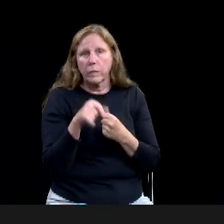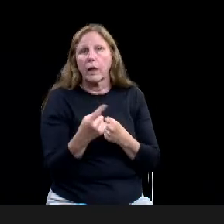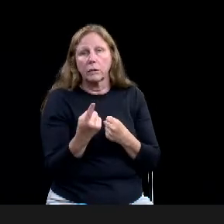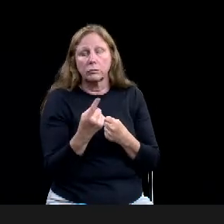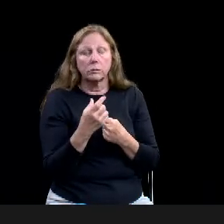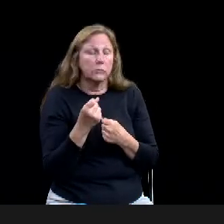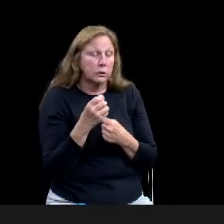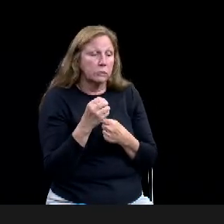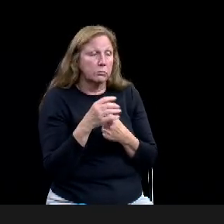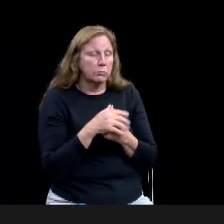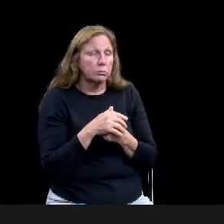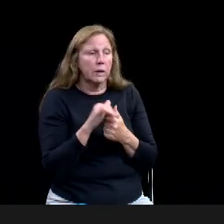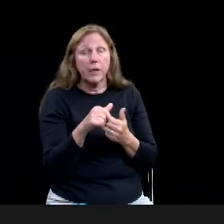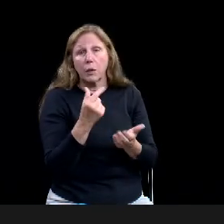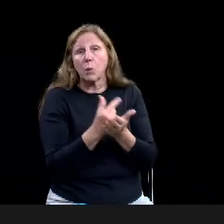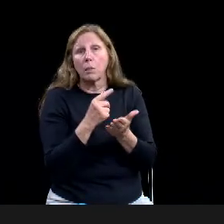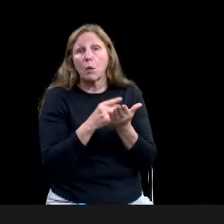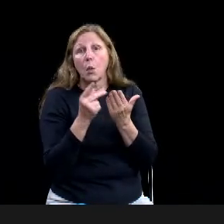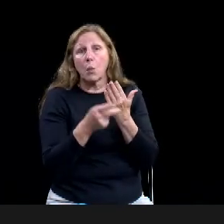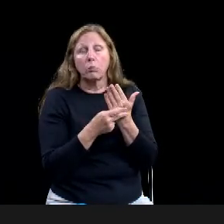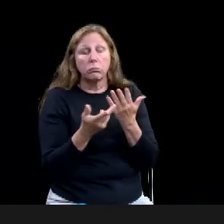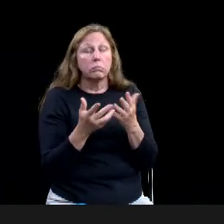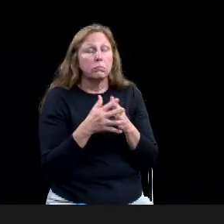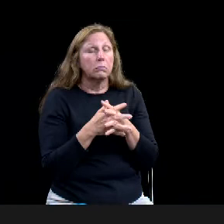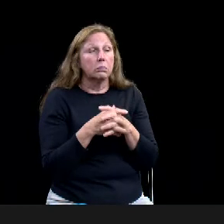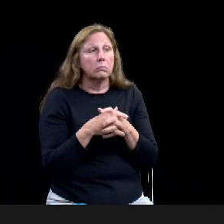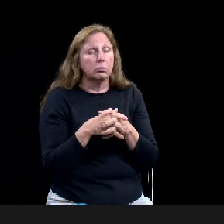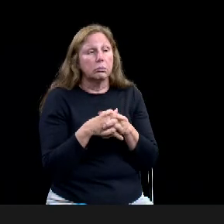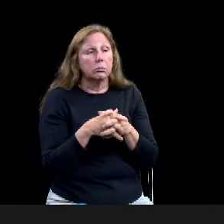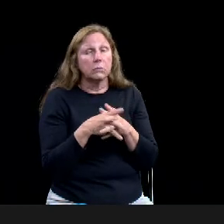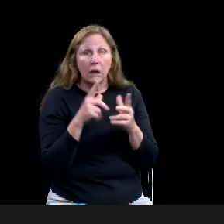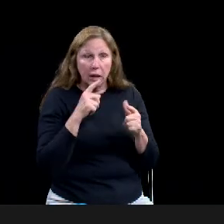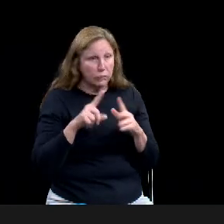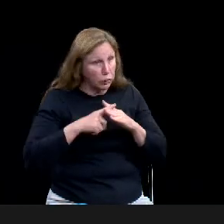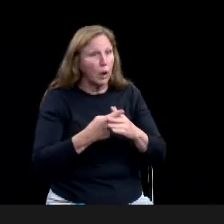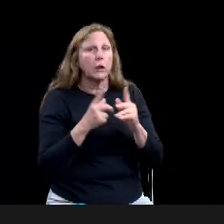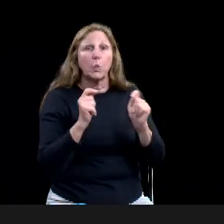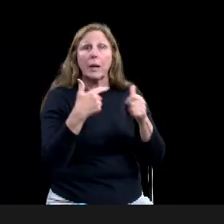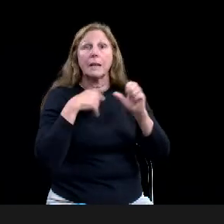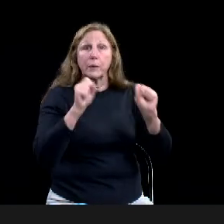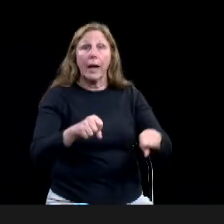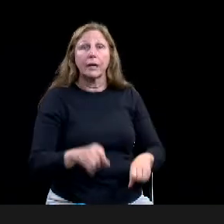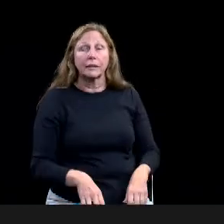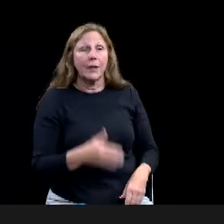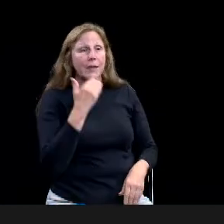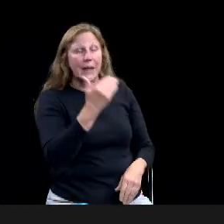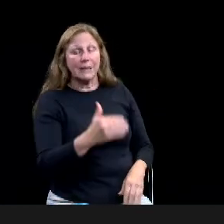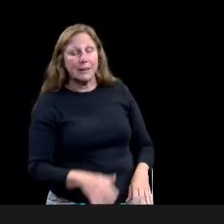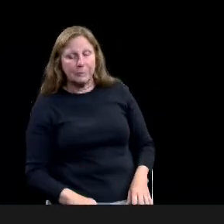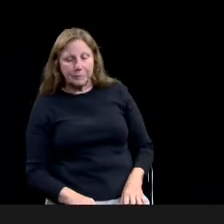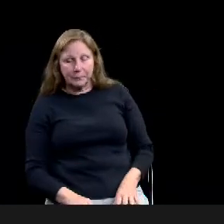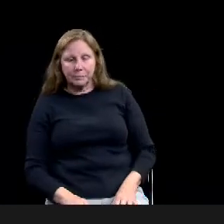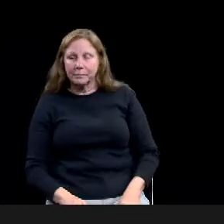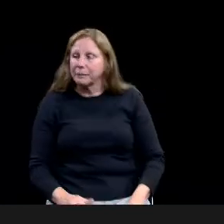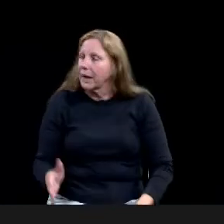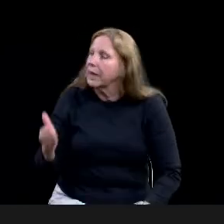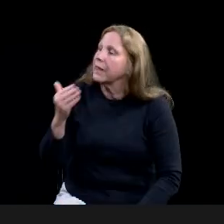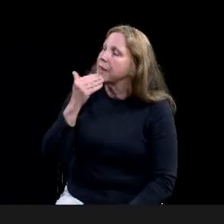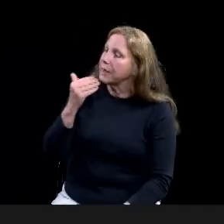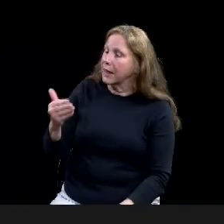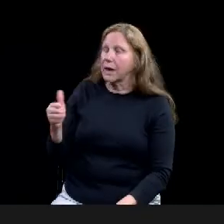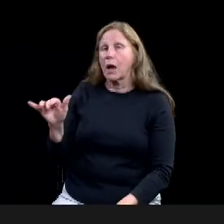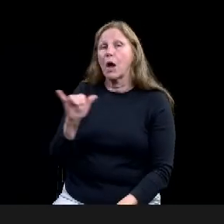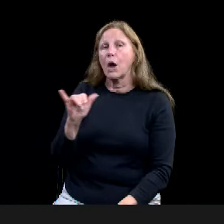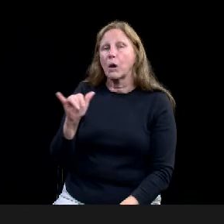Malette. Thank you. If, if I might, I would just say, and thank you also very much. So we will on to Rodriguez, who is my teammate here in neighborhood